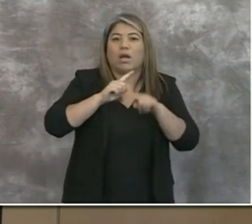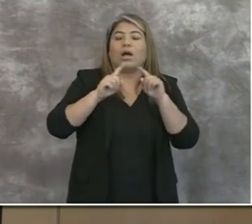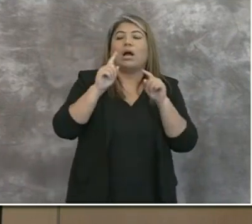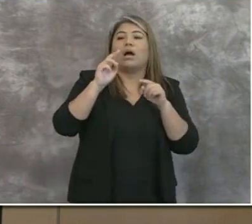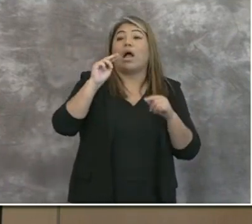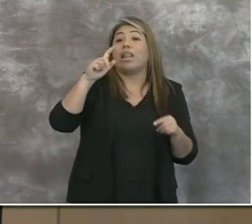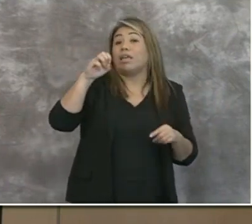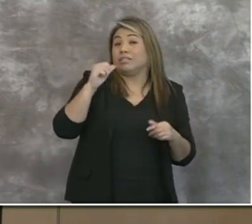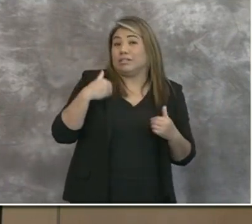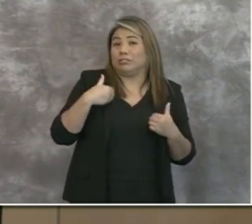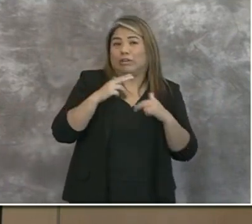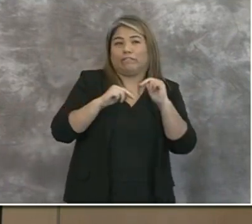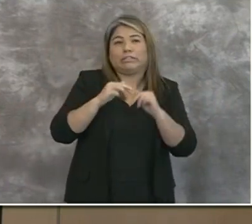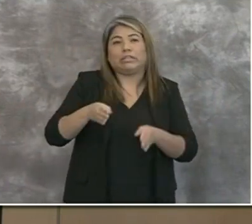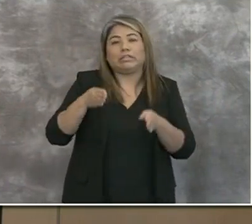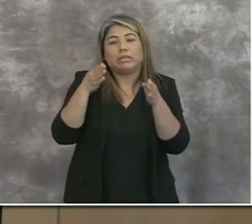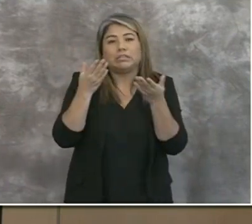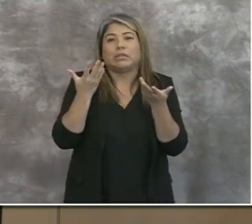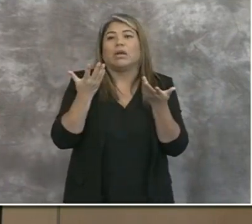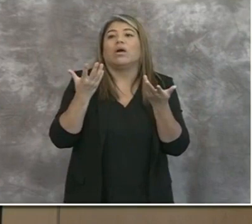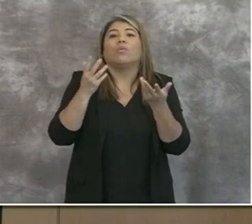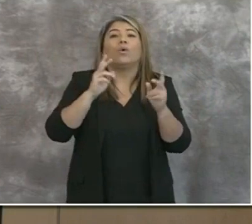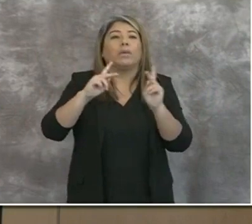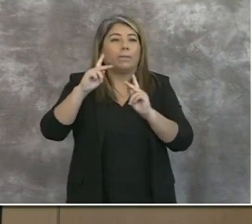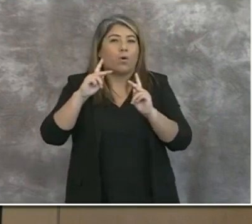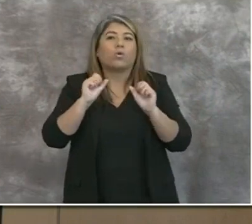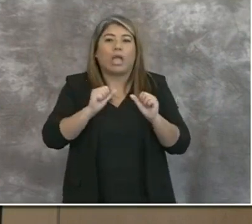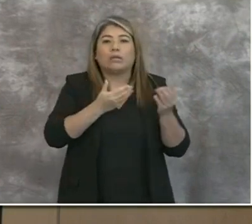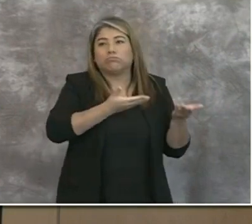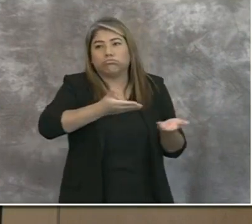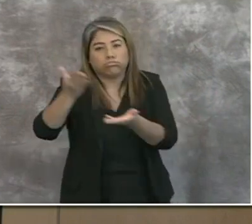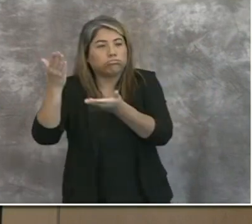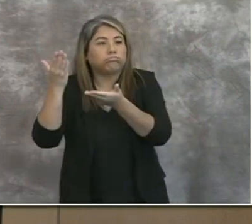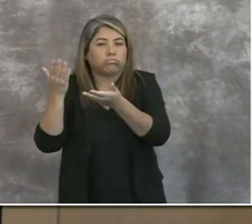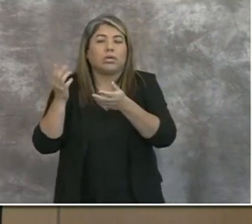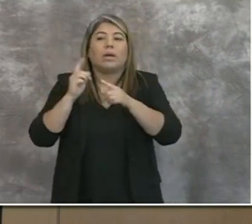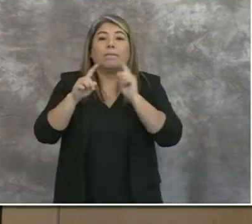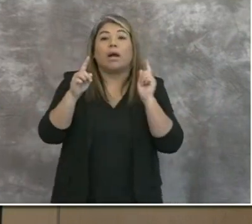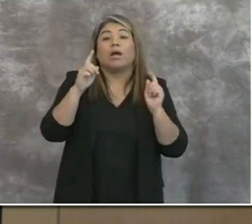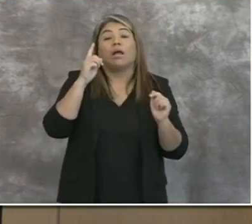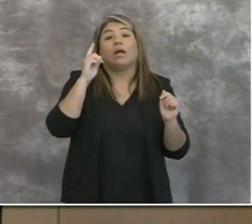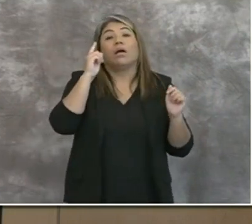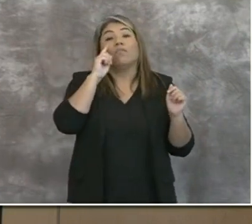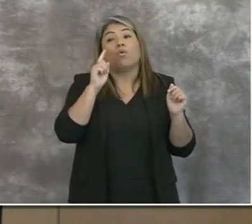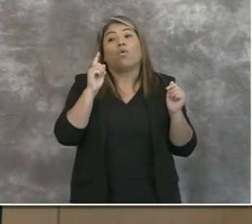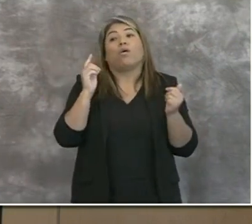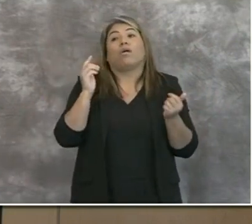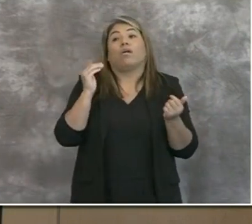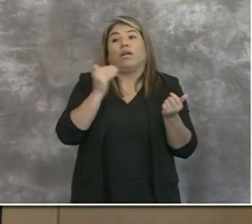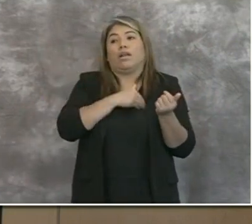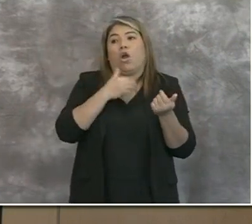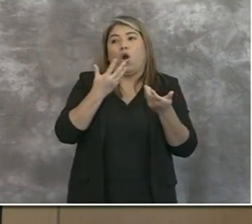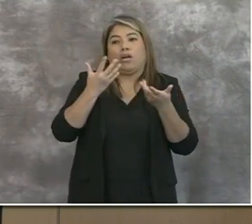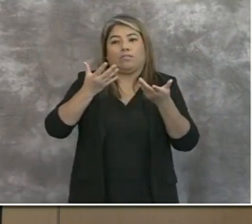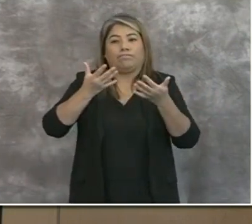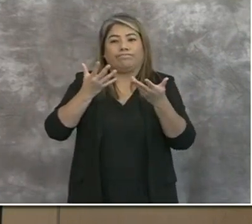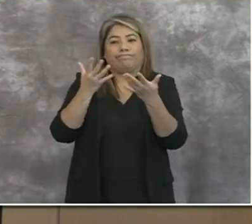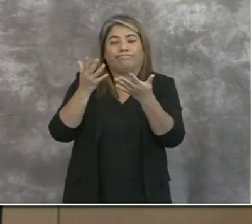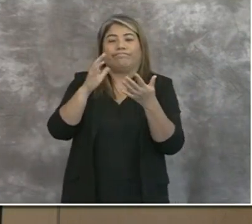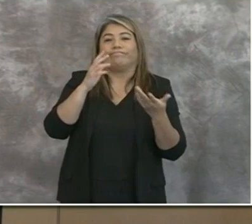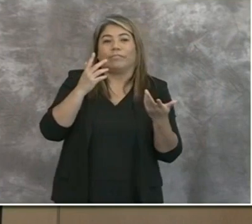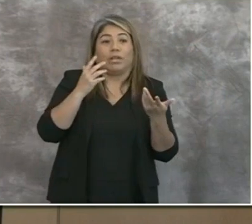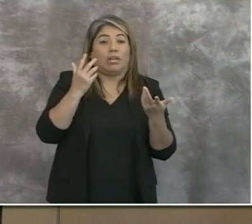are ambulatory. But for the lion's share, particularly in our SNFs, the residents,